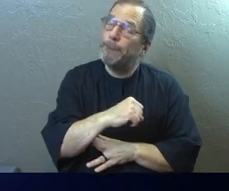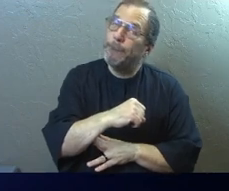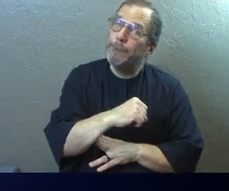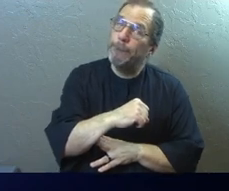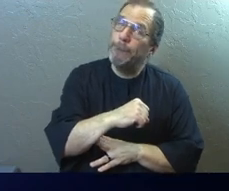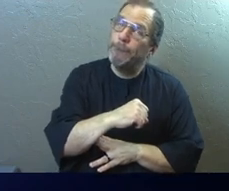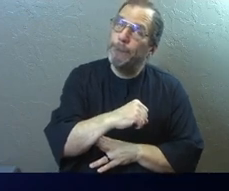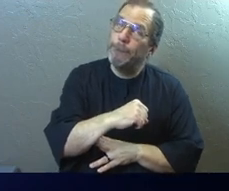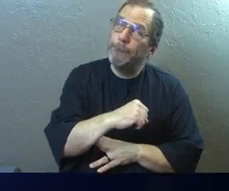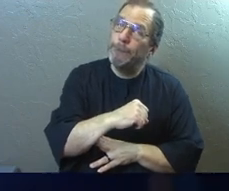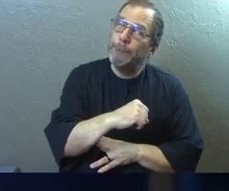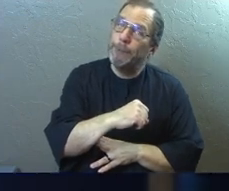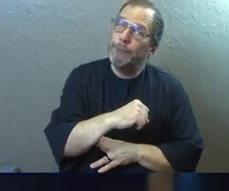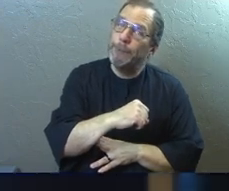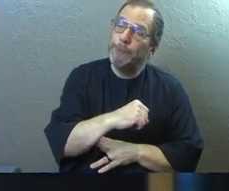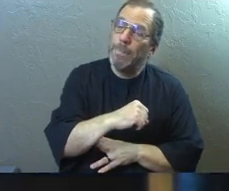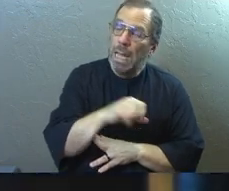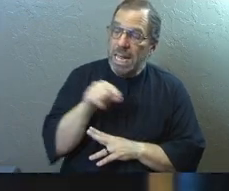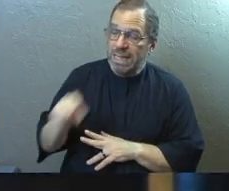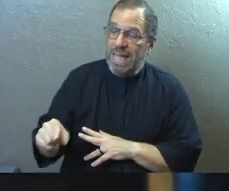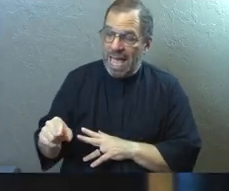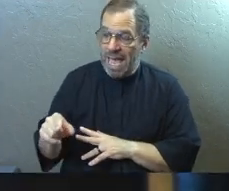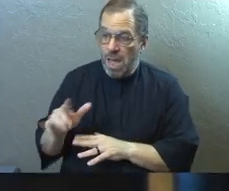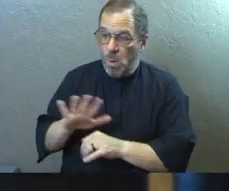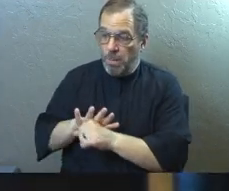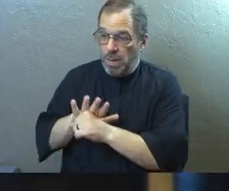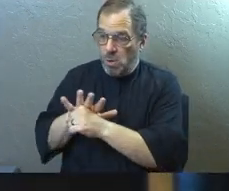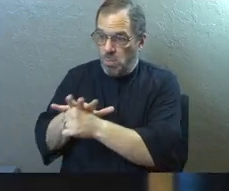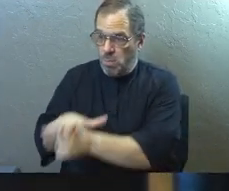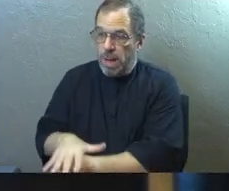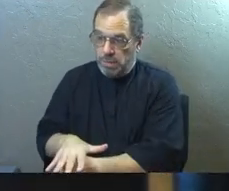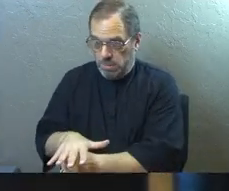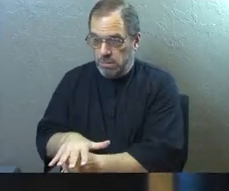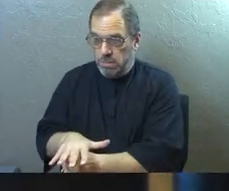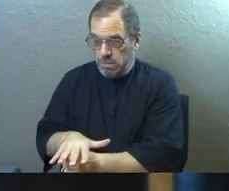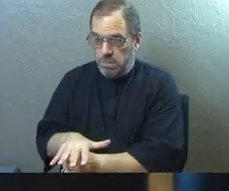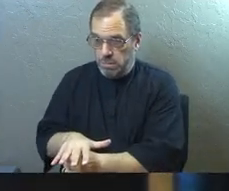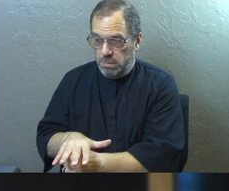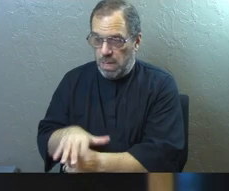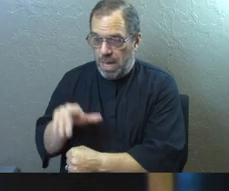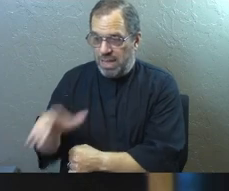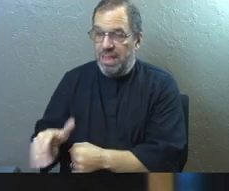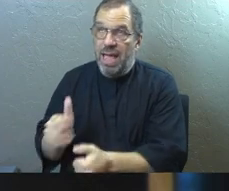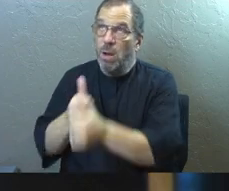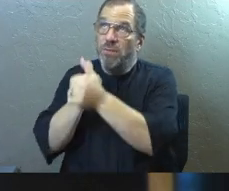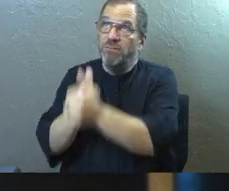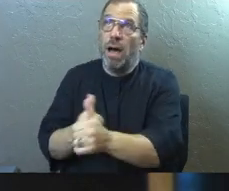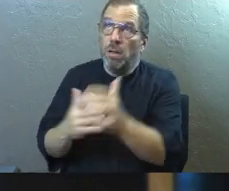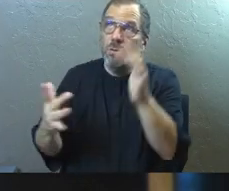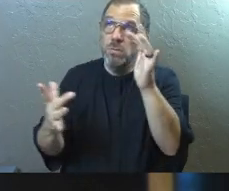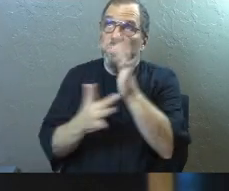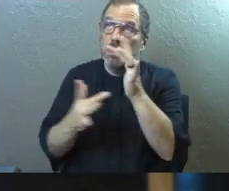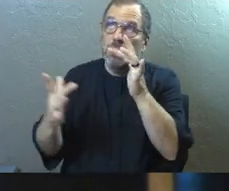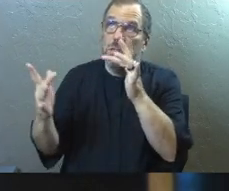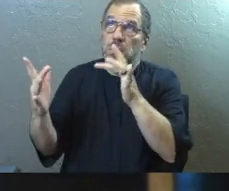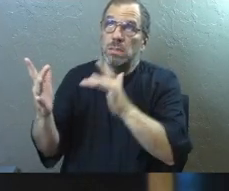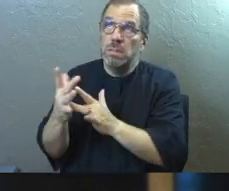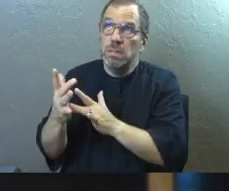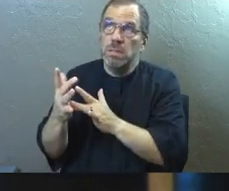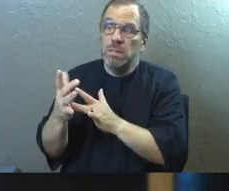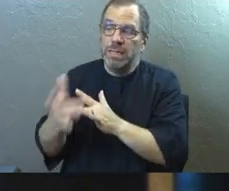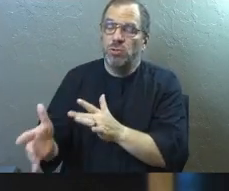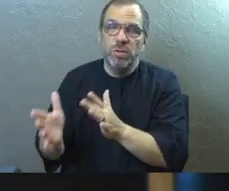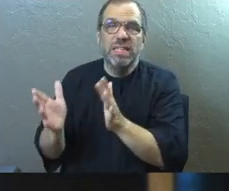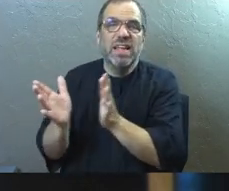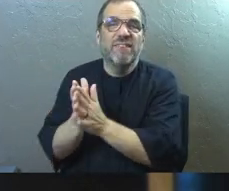As much as they were under oppression, they were following Jesus into this